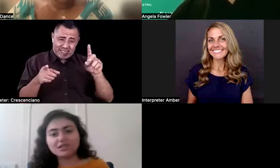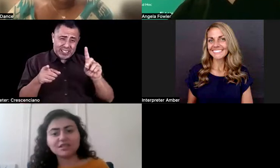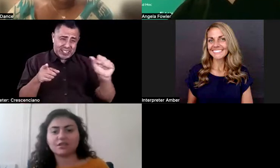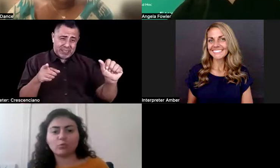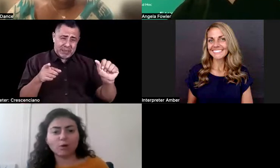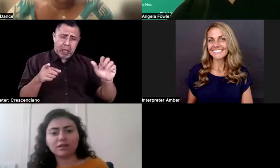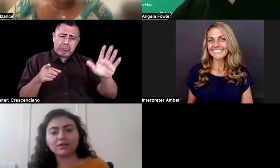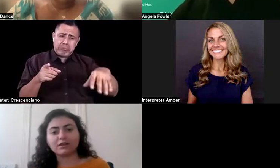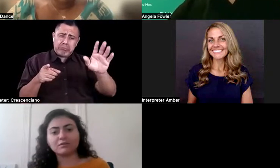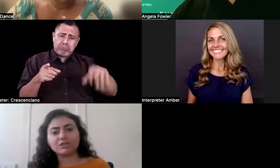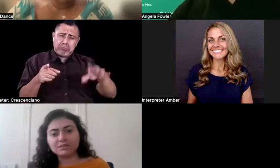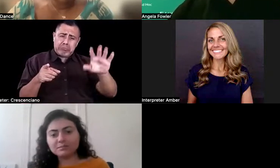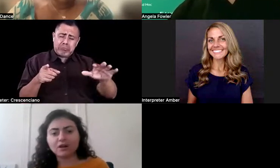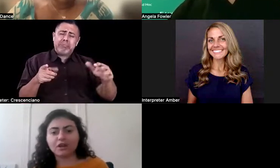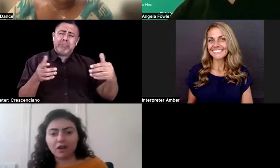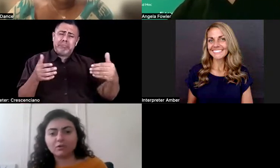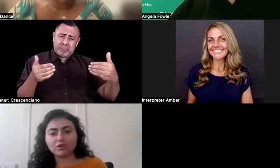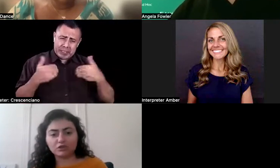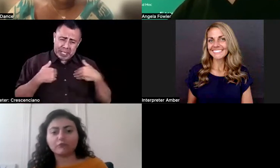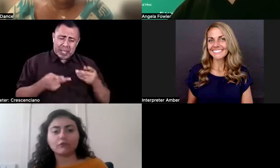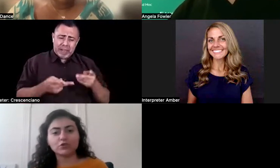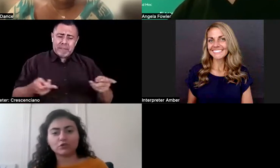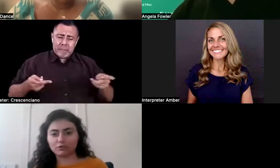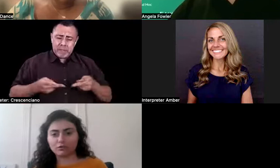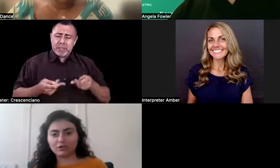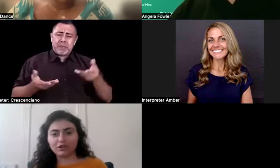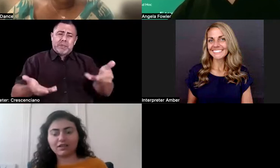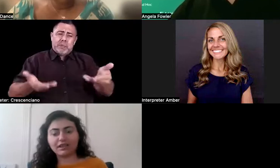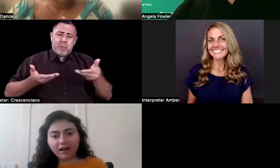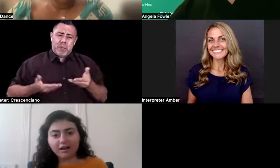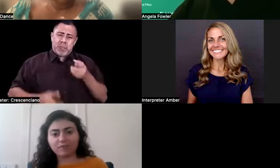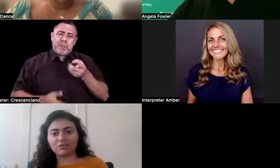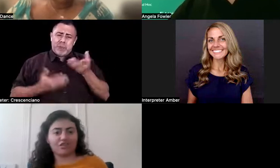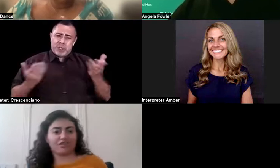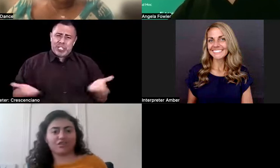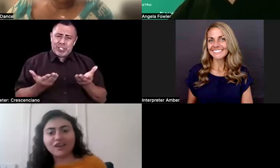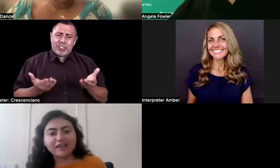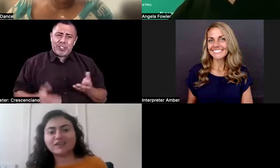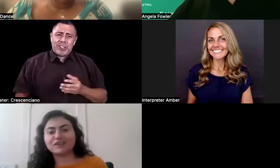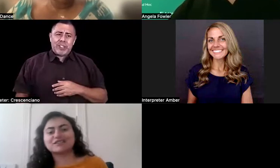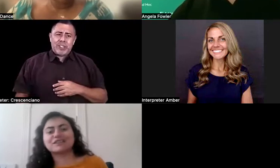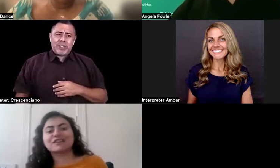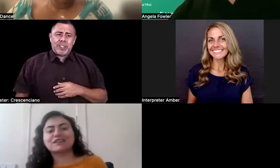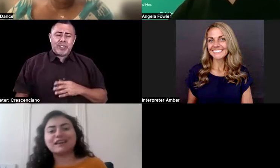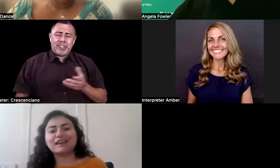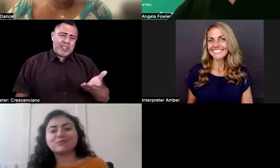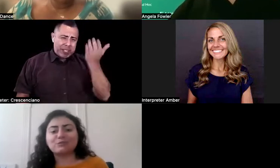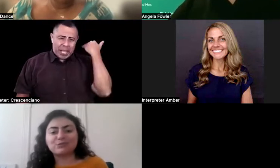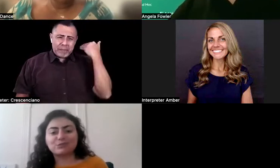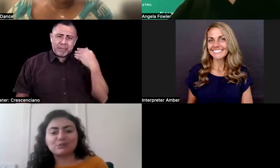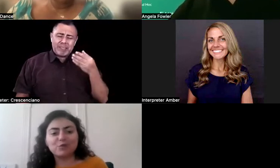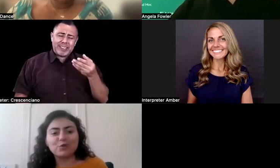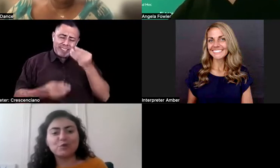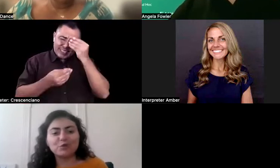there is a welcoming spot out here for you. Like, come tell us, like,